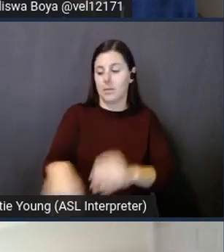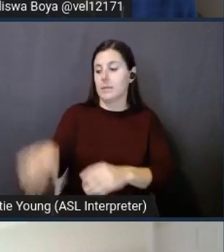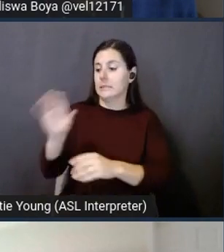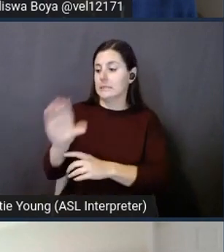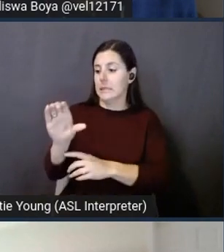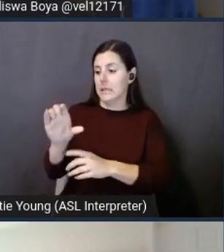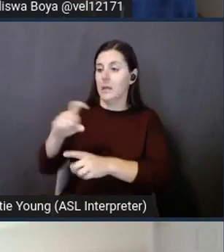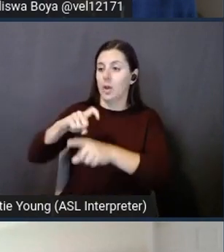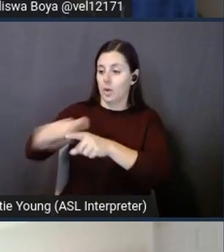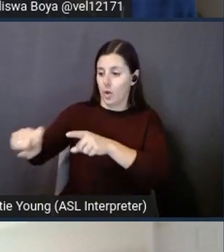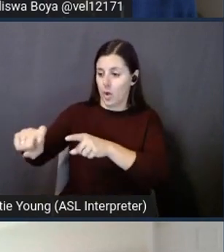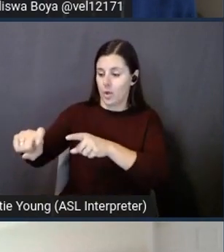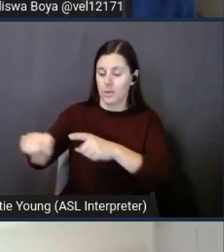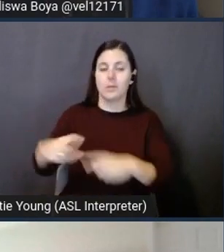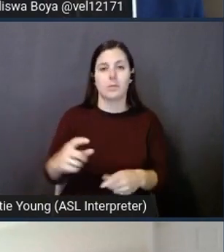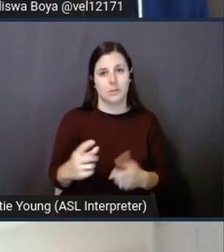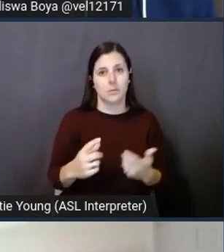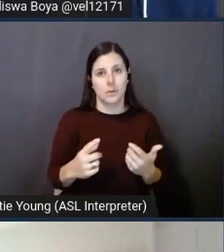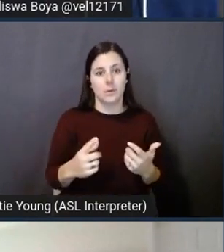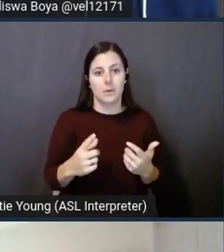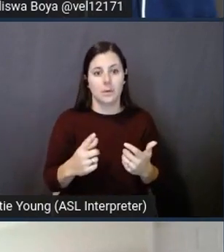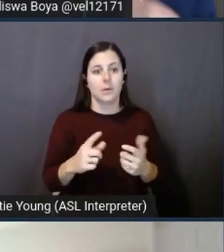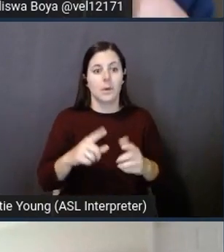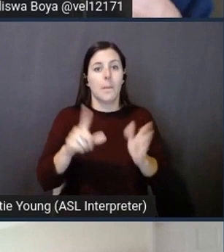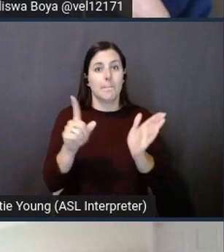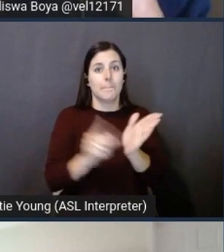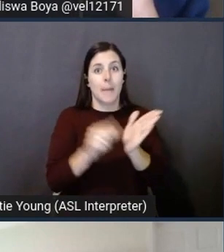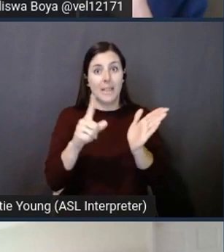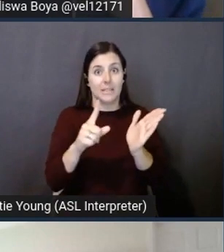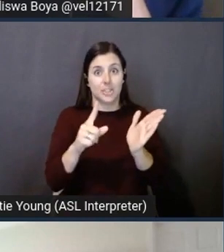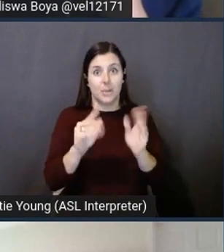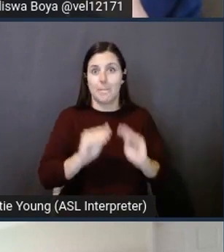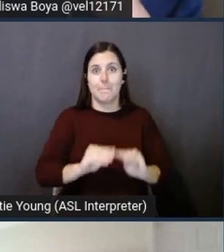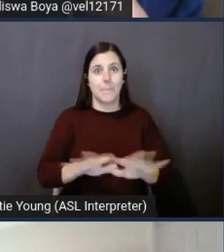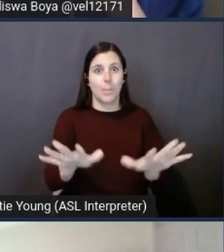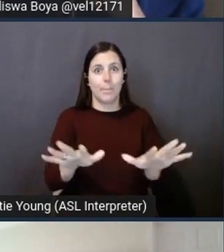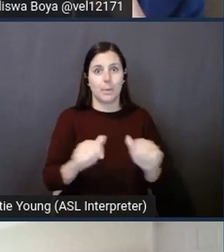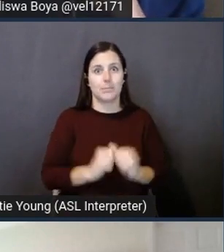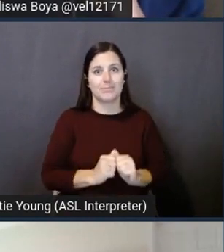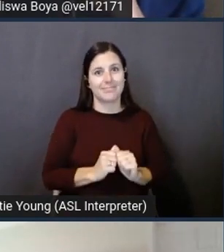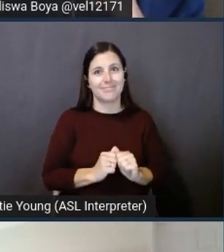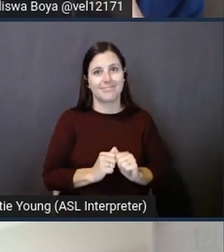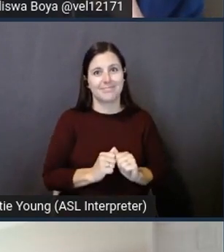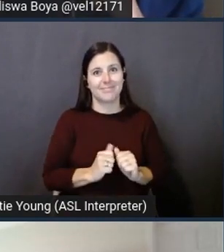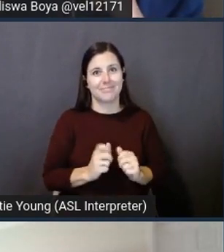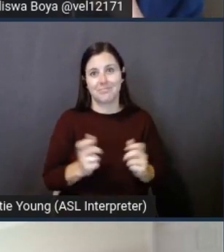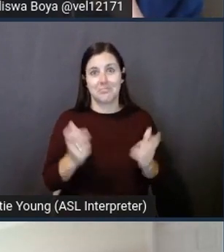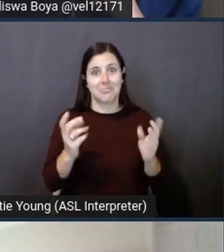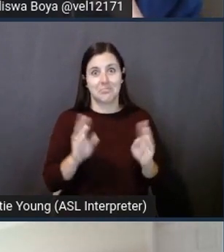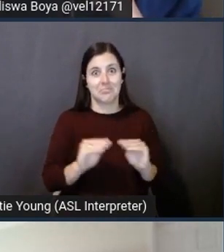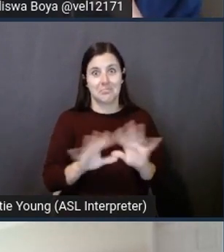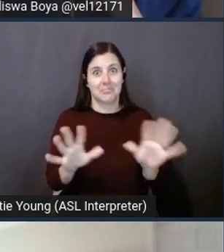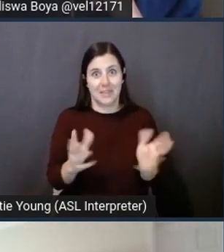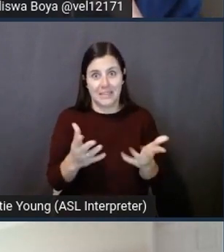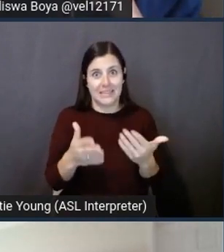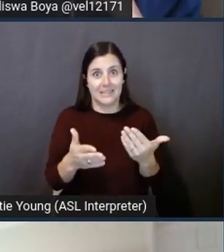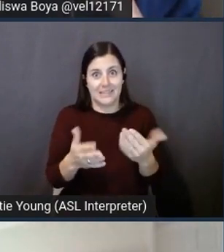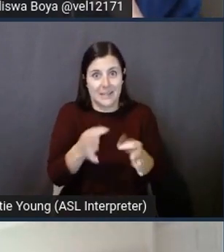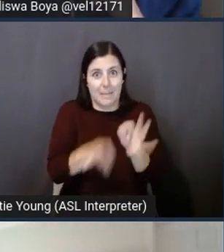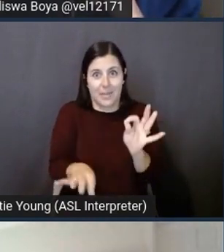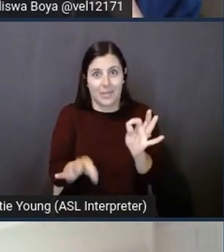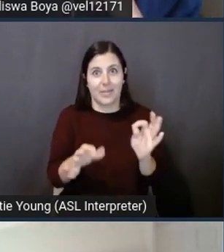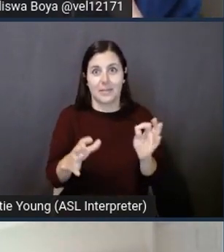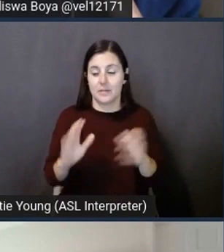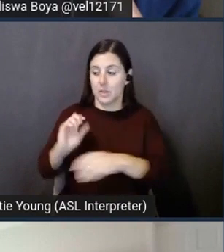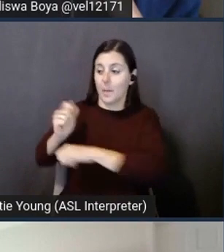you configure all this, you publish from pinpoint, and voila, it works. So it's super simple, once you set this